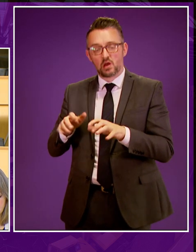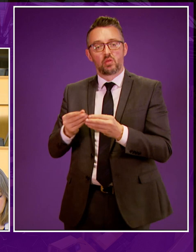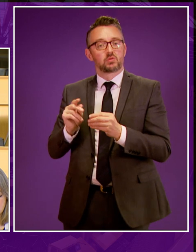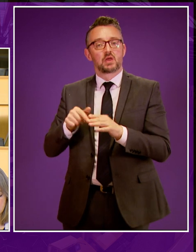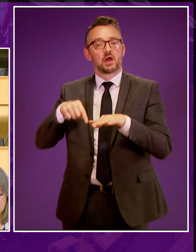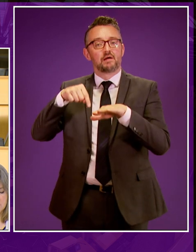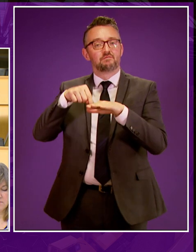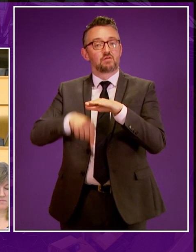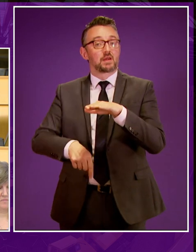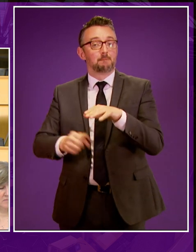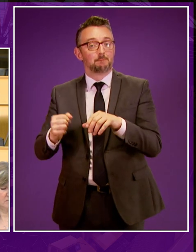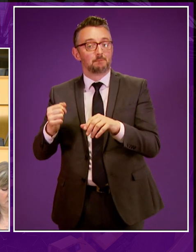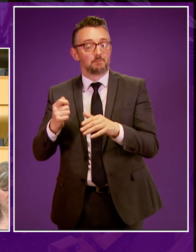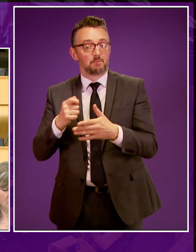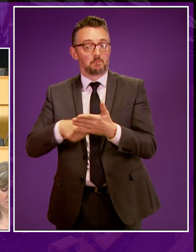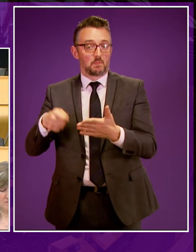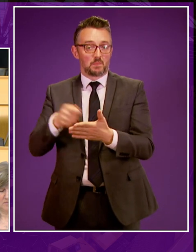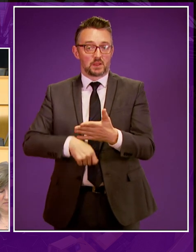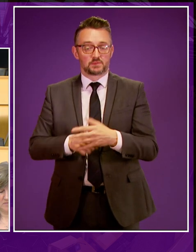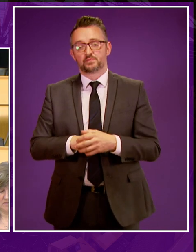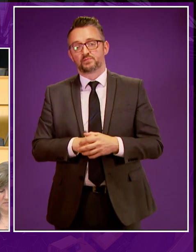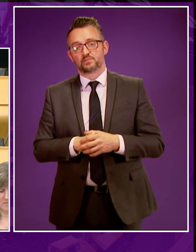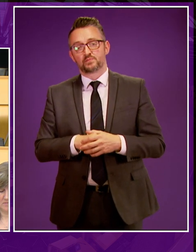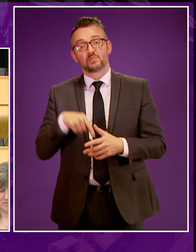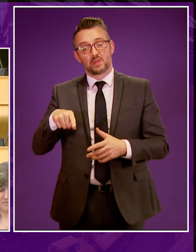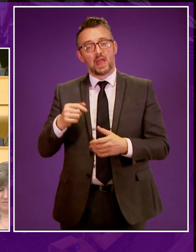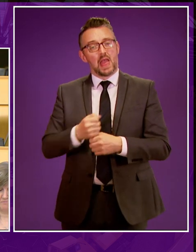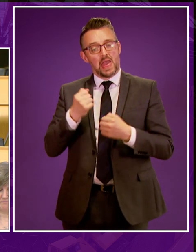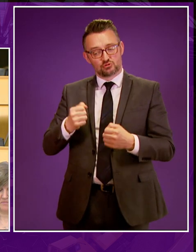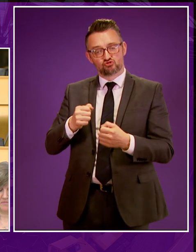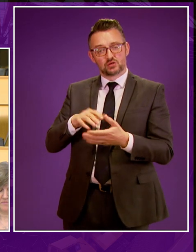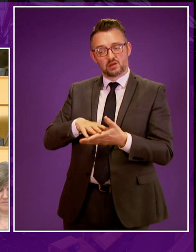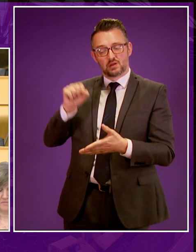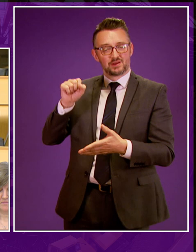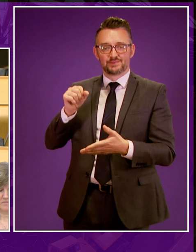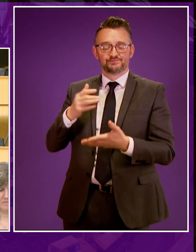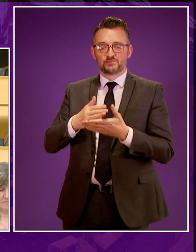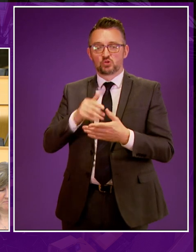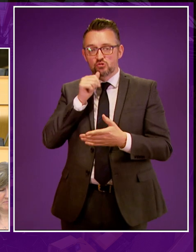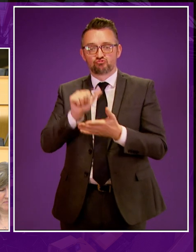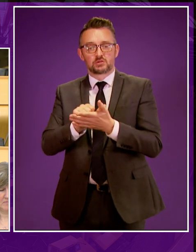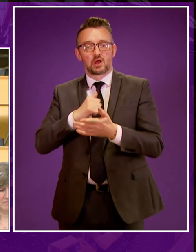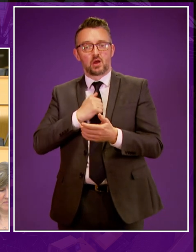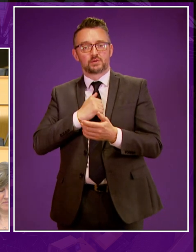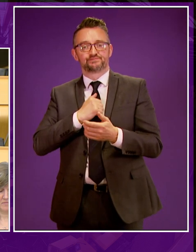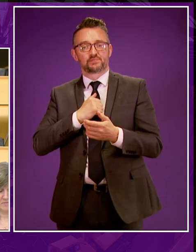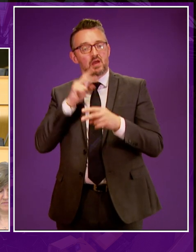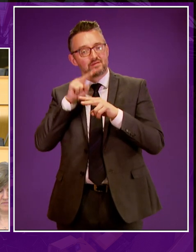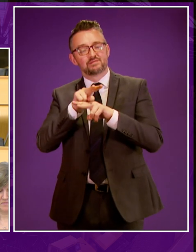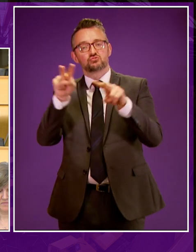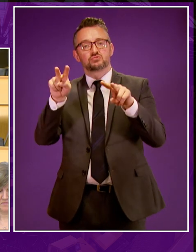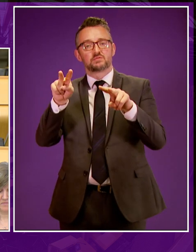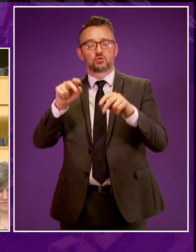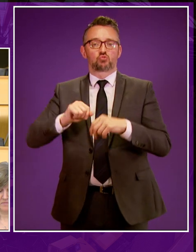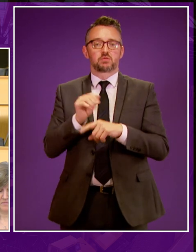fracking ban. These forms of extreme energy are a distraction from the vision and investment needed to transform our energy system